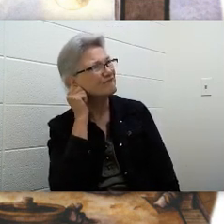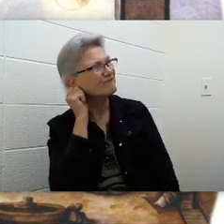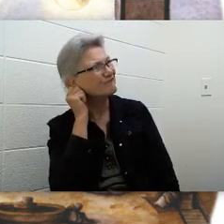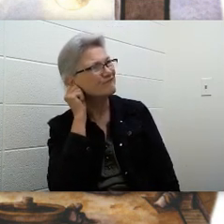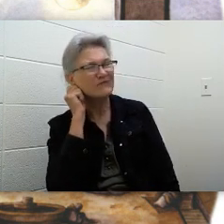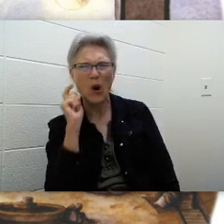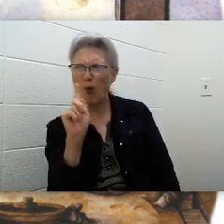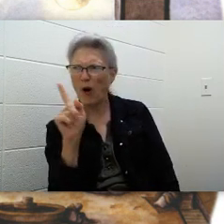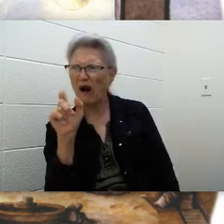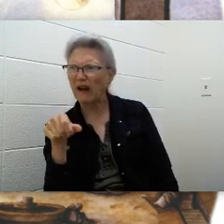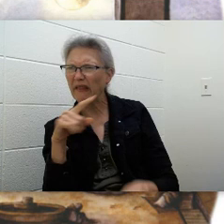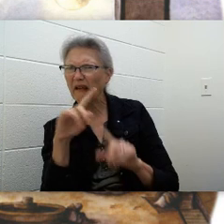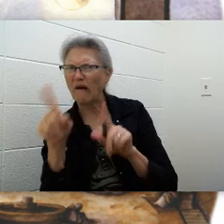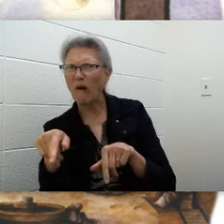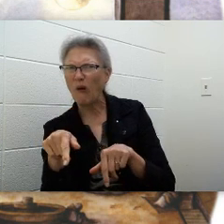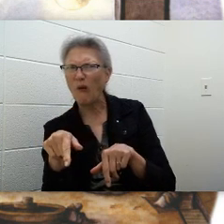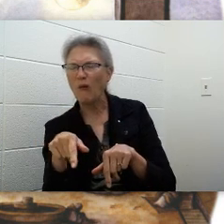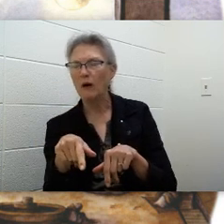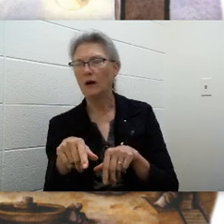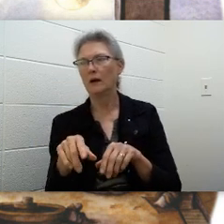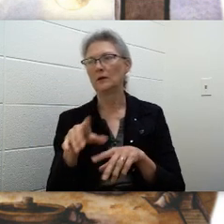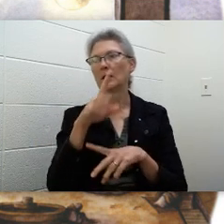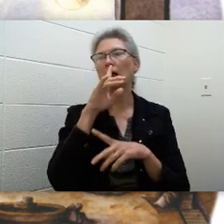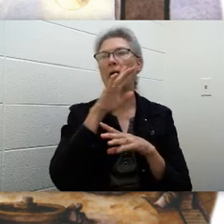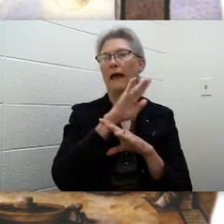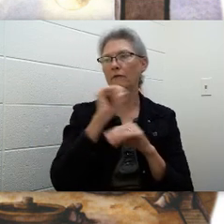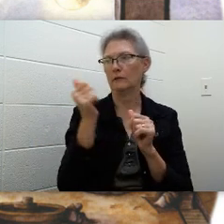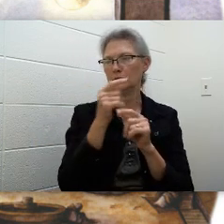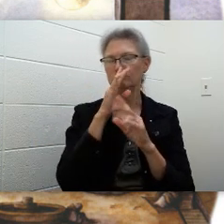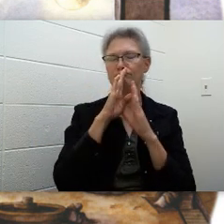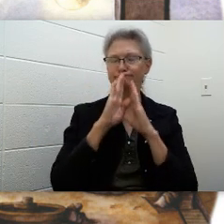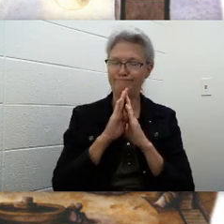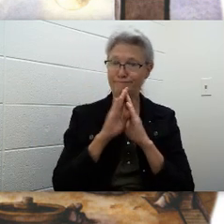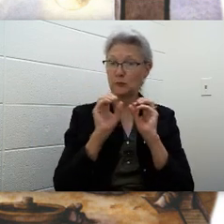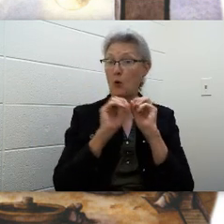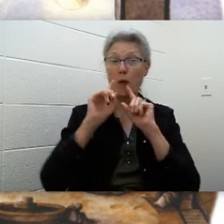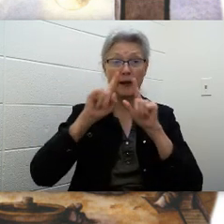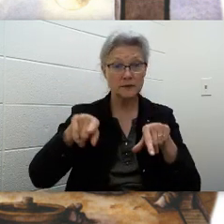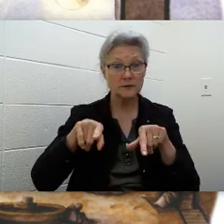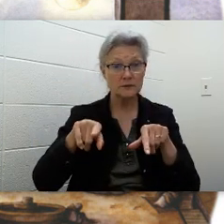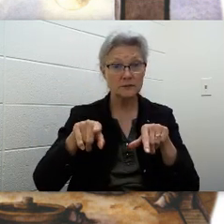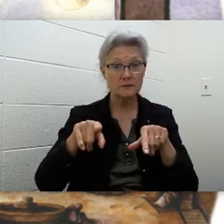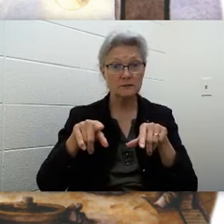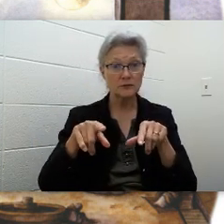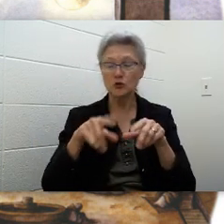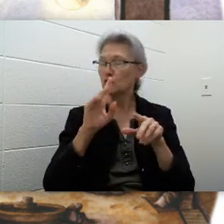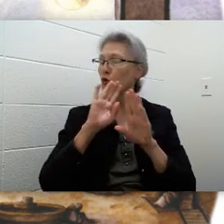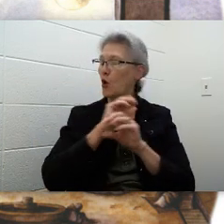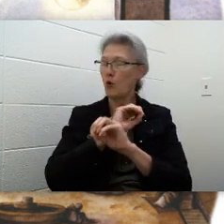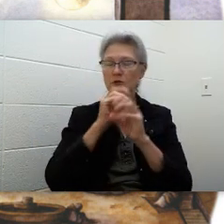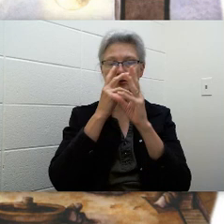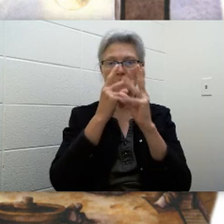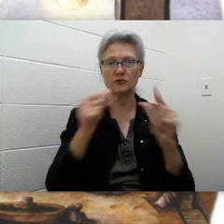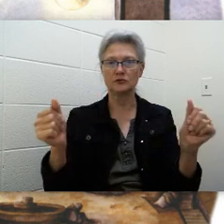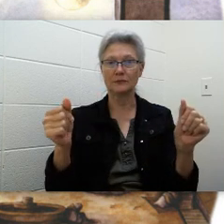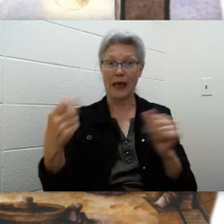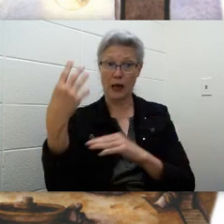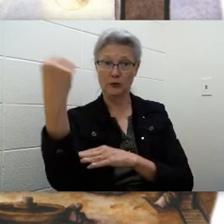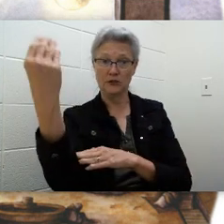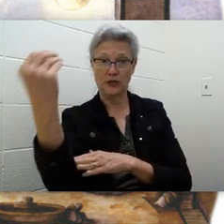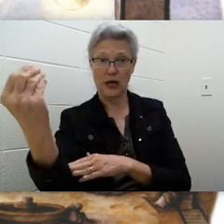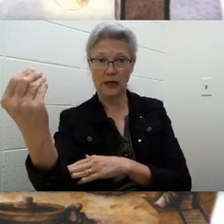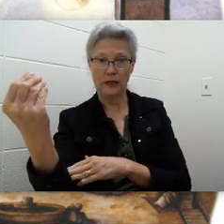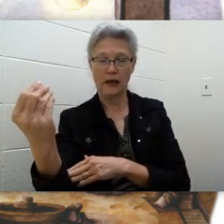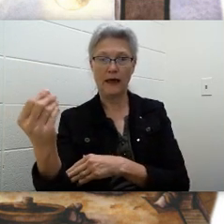go? No one spoke. He had no answer for that question. Outside, the